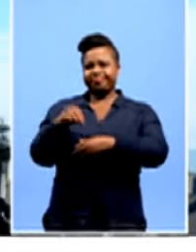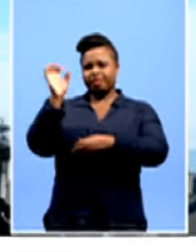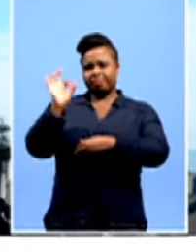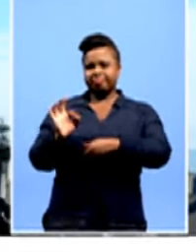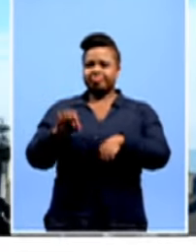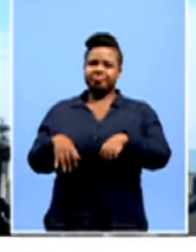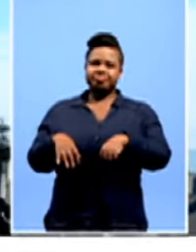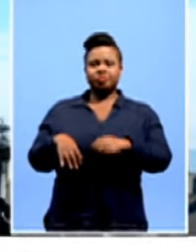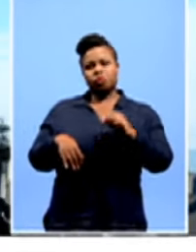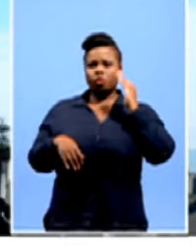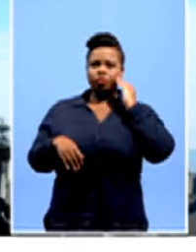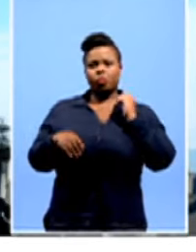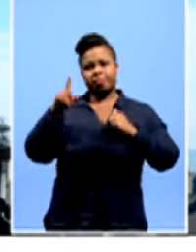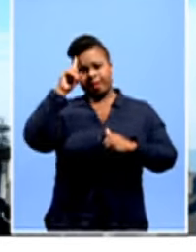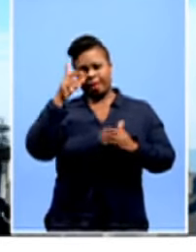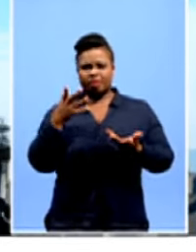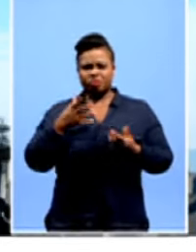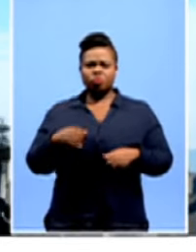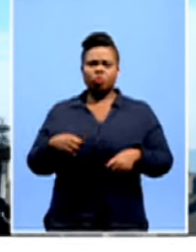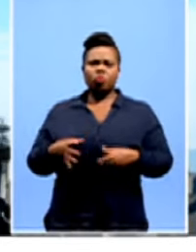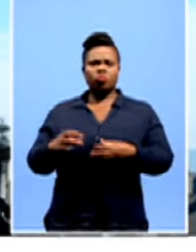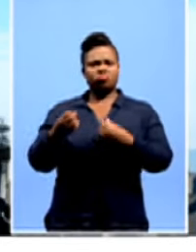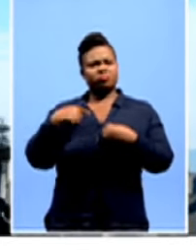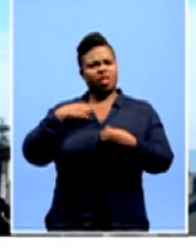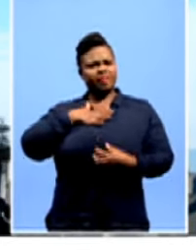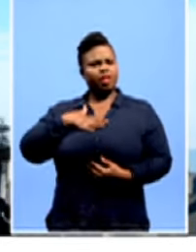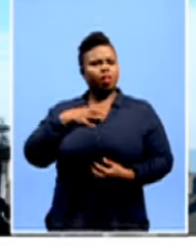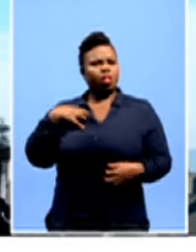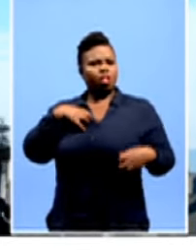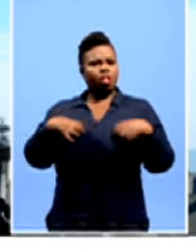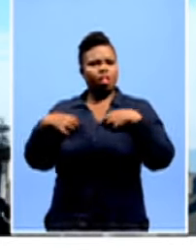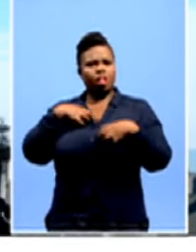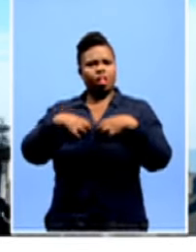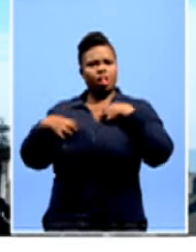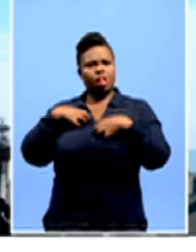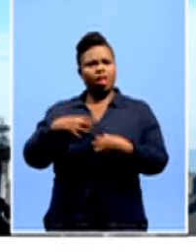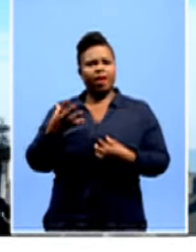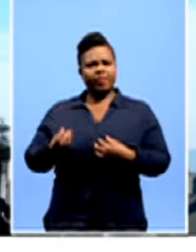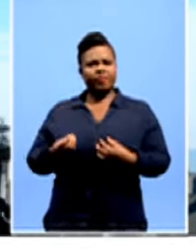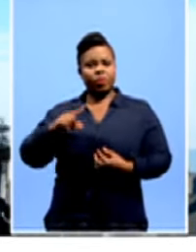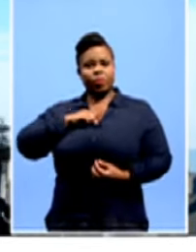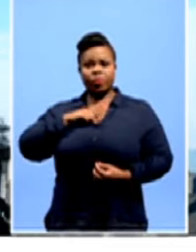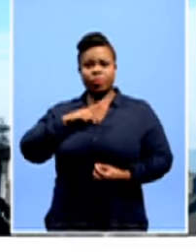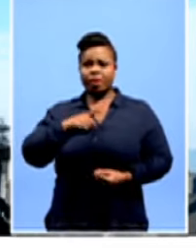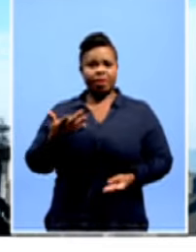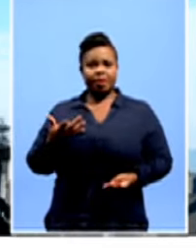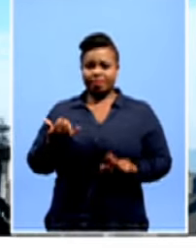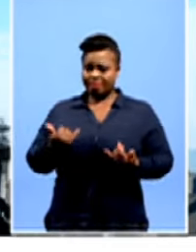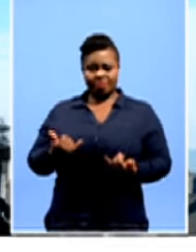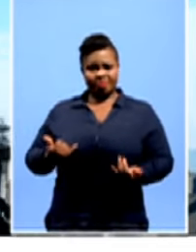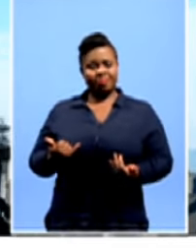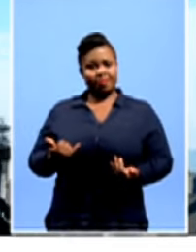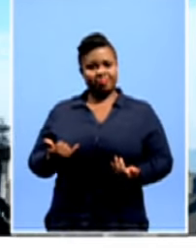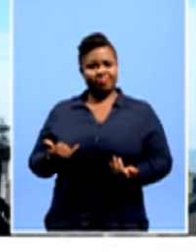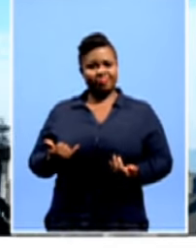resistible surge of emotions in me because it's this was supposed at this time and age